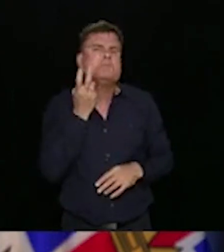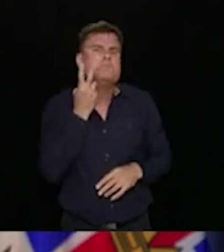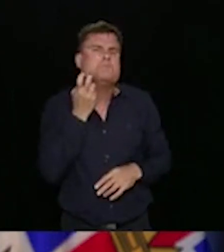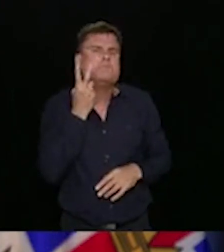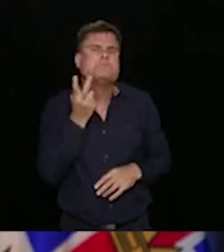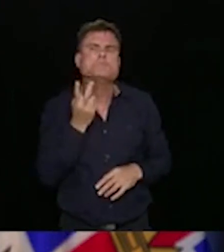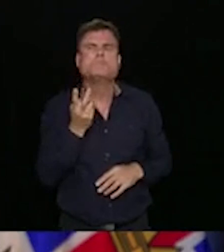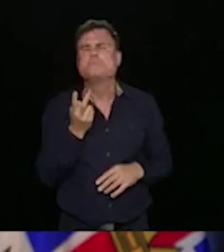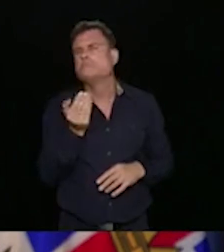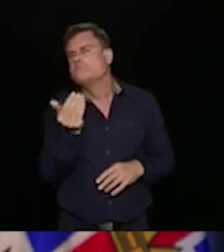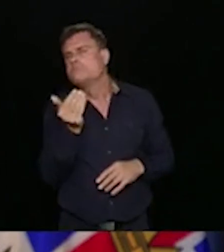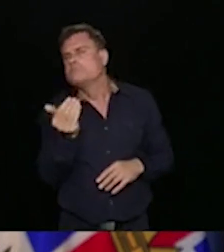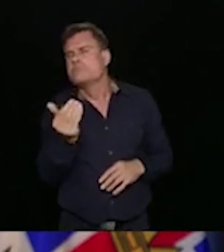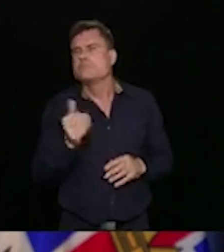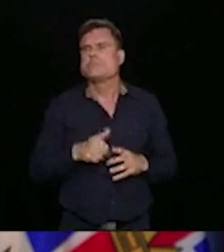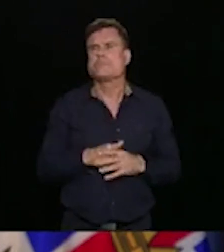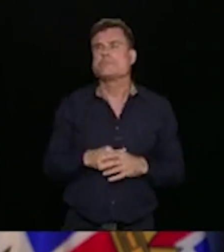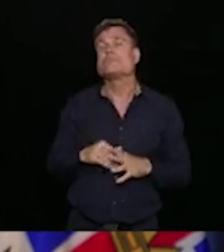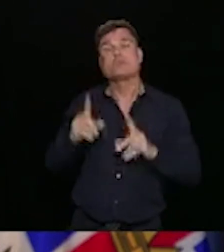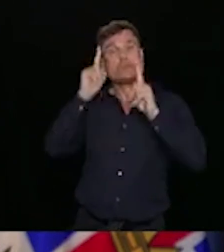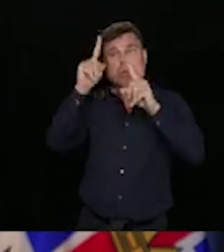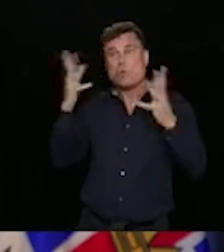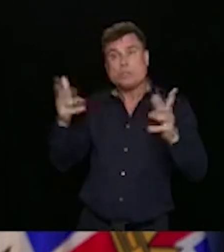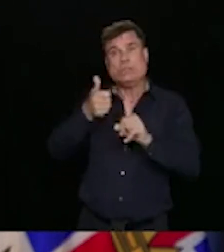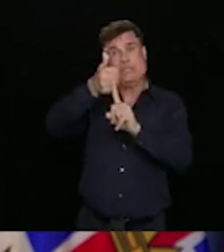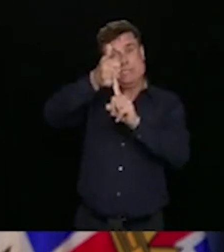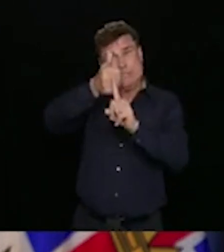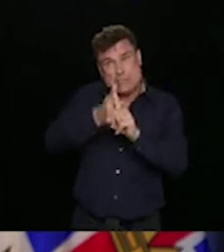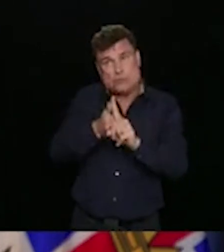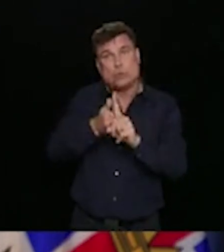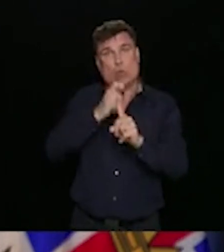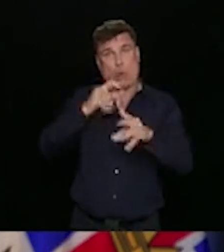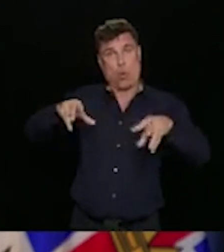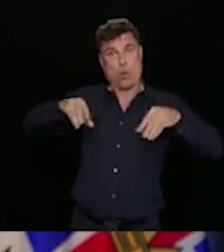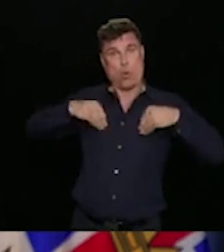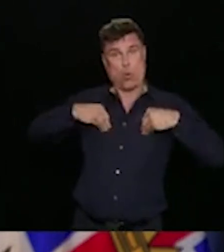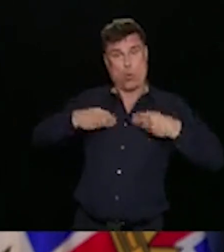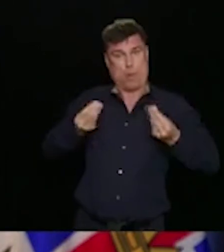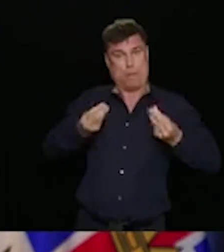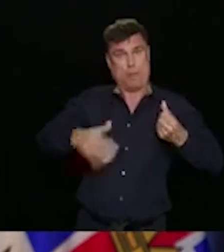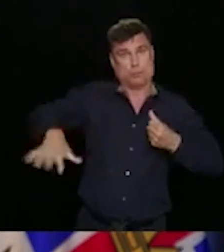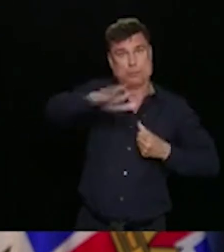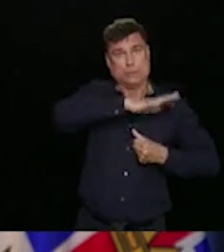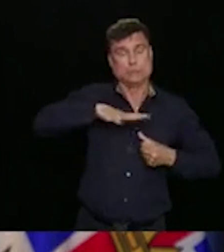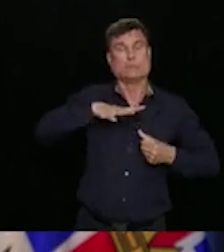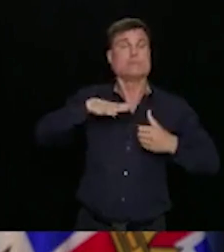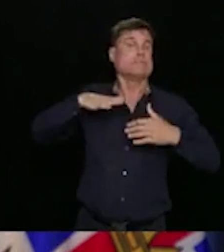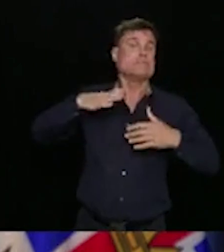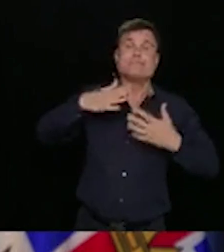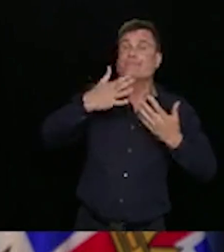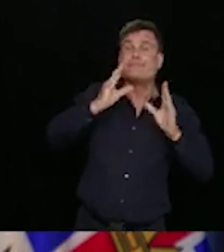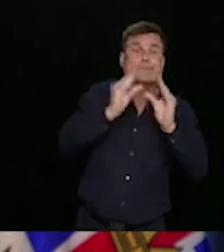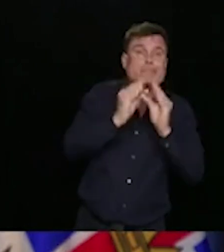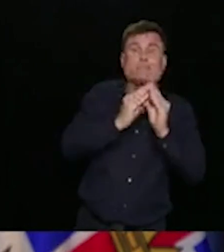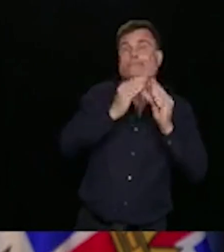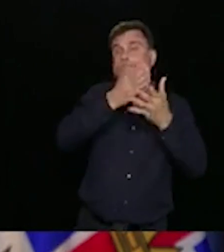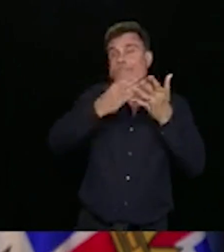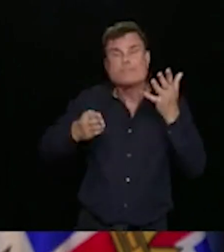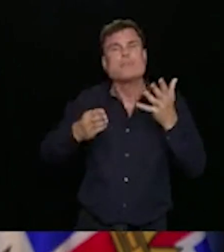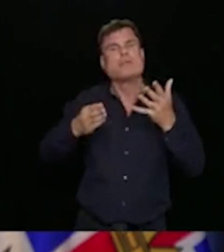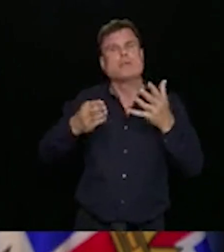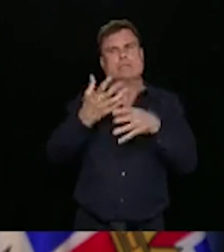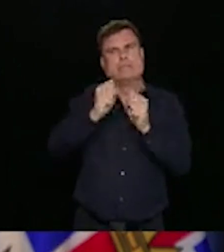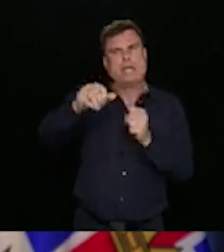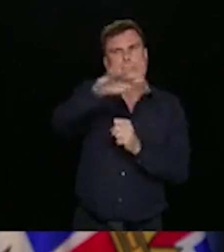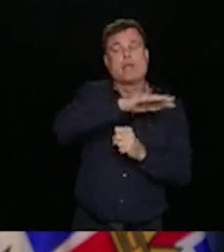rental agreements and ensuring that these are adhered to in all vacation properties, rental properties, resorts. We